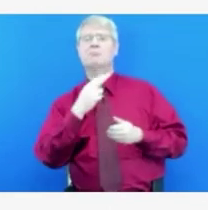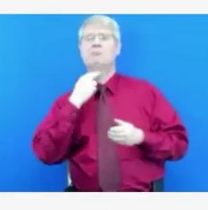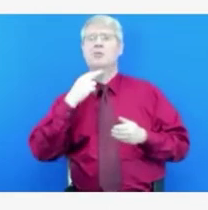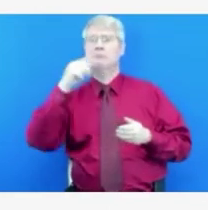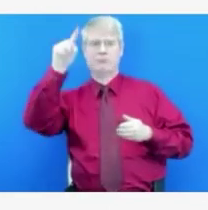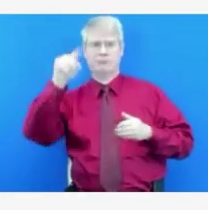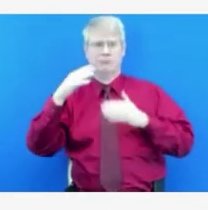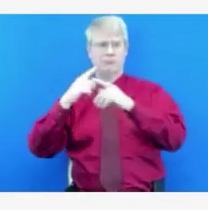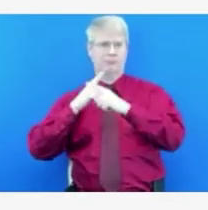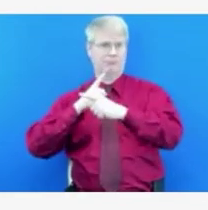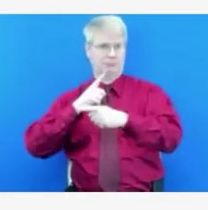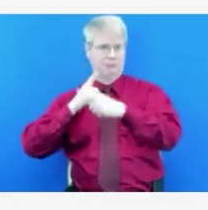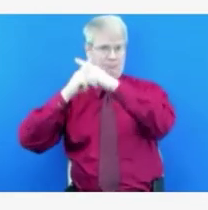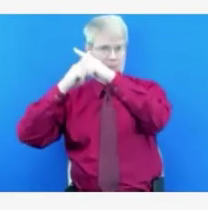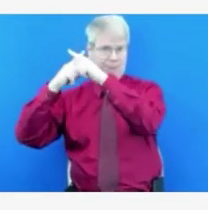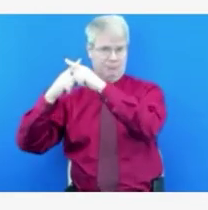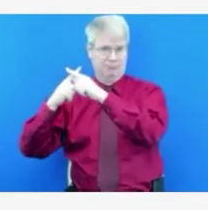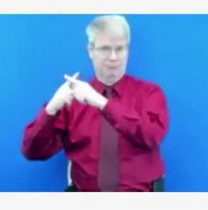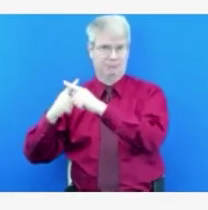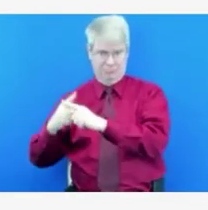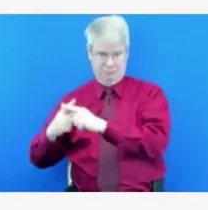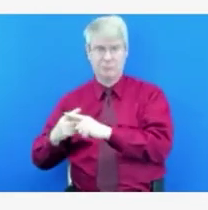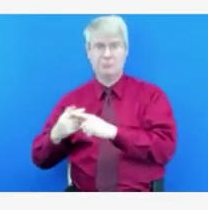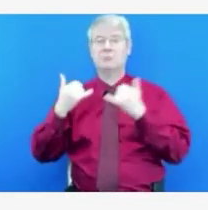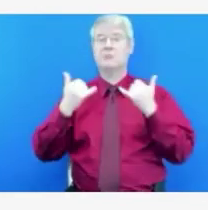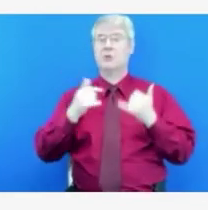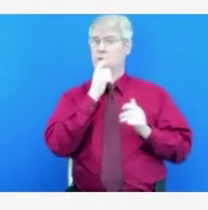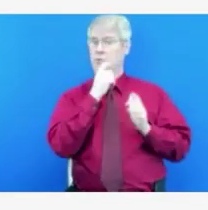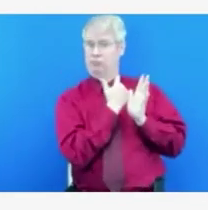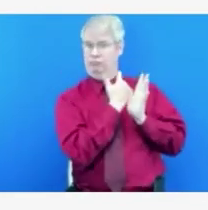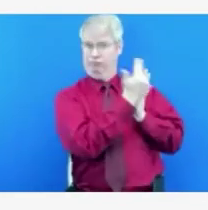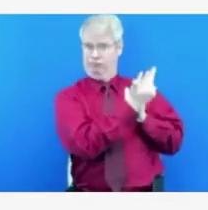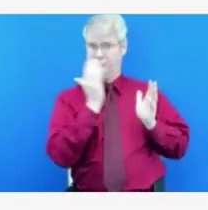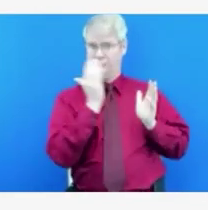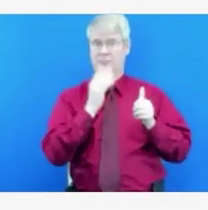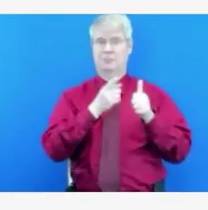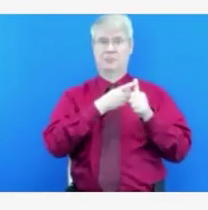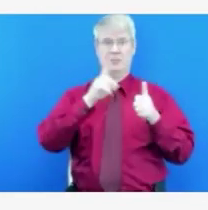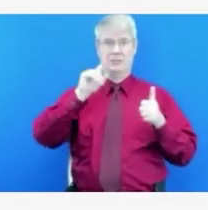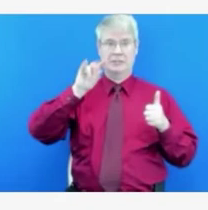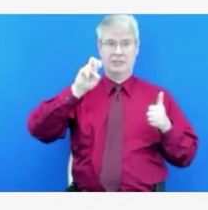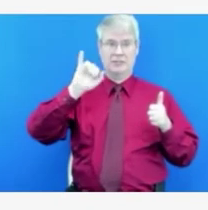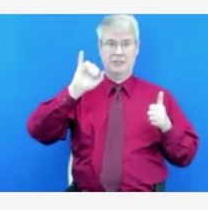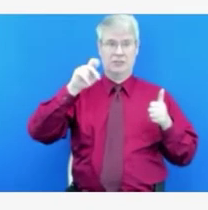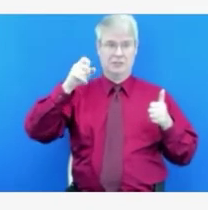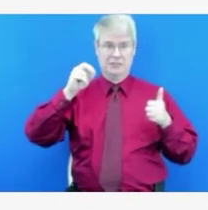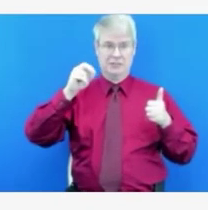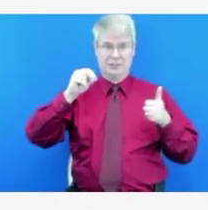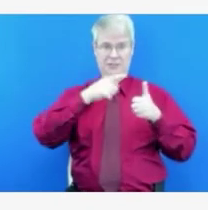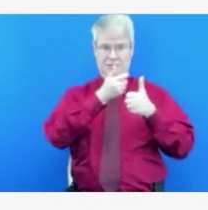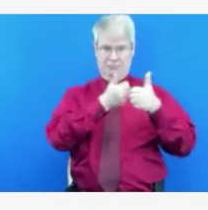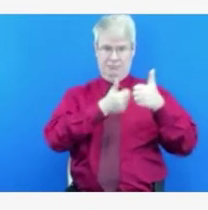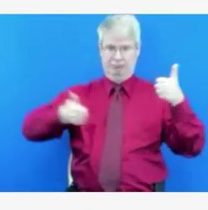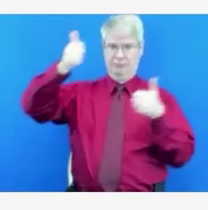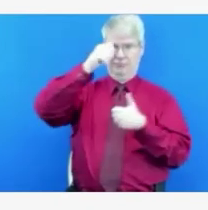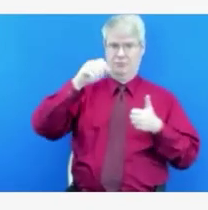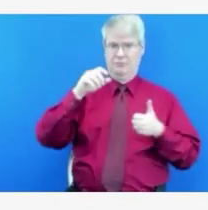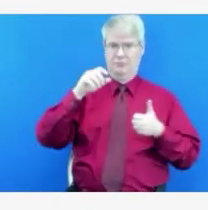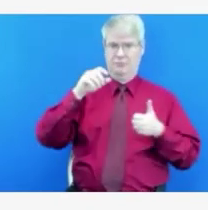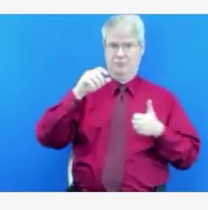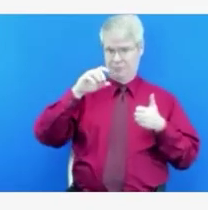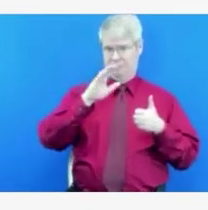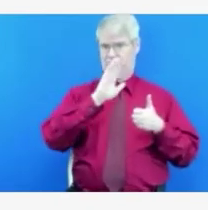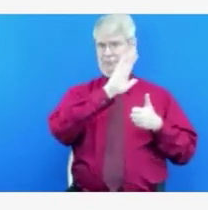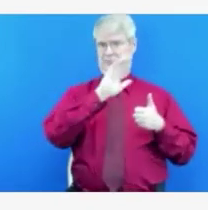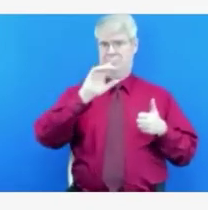Health and Welfare Director Dave Jepsen, our special guest, Dr. Steven Nemerson, who is the Chief Clinical Officer for St. Alphonse's